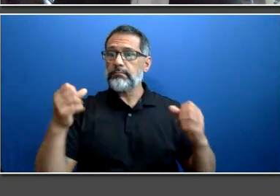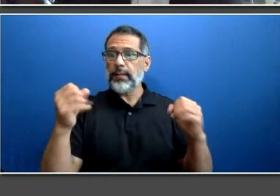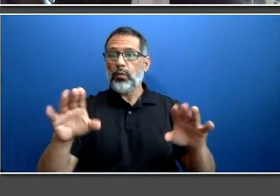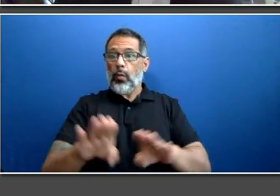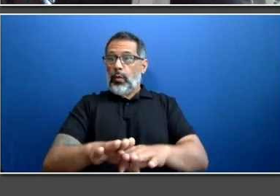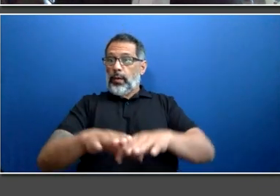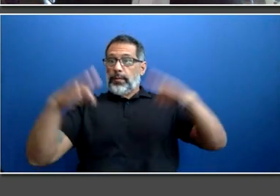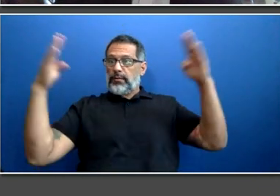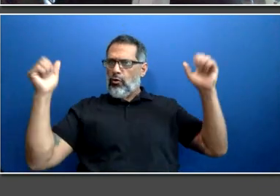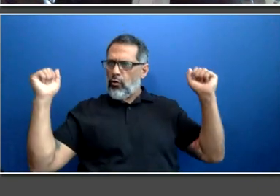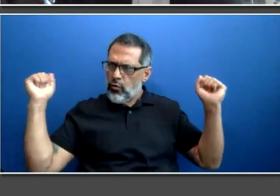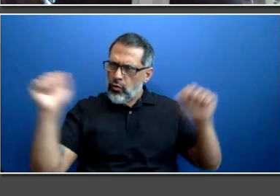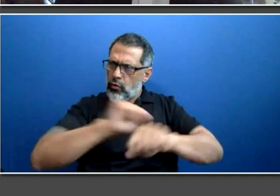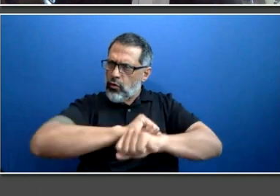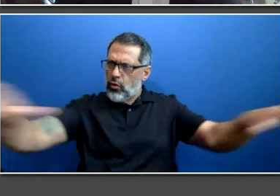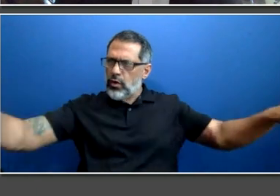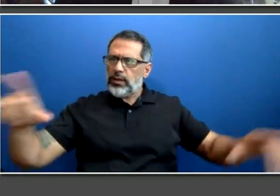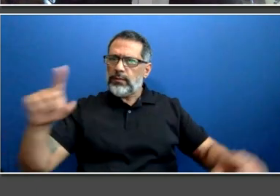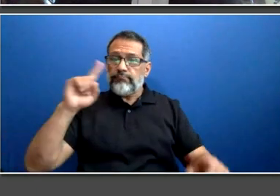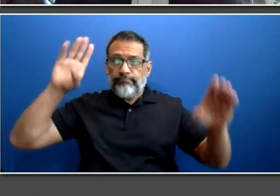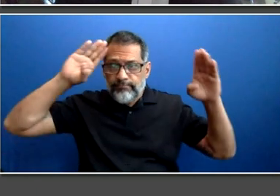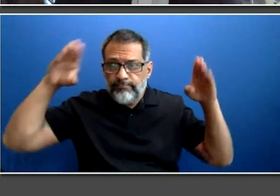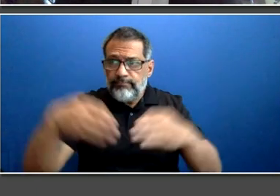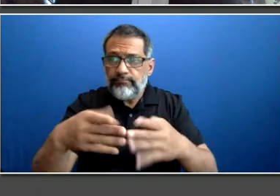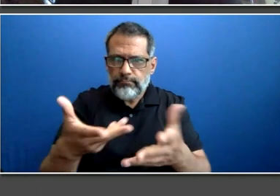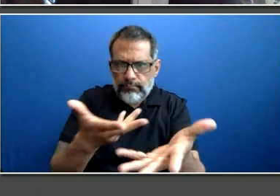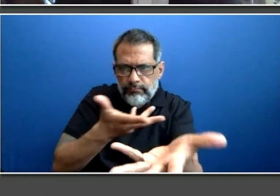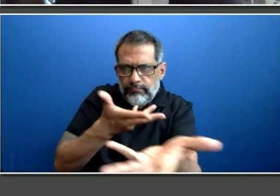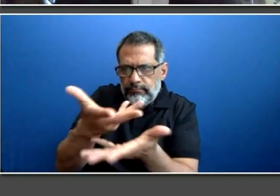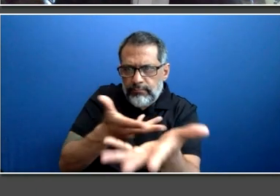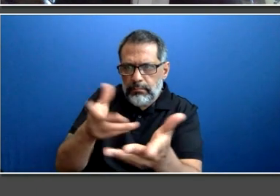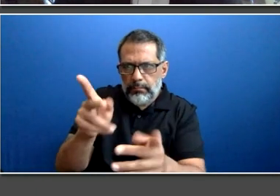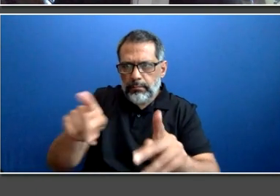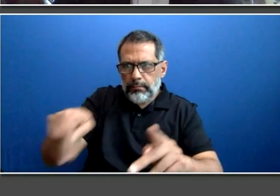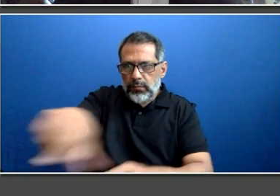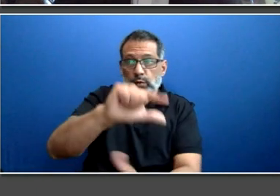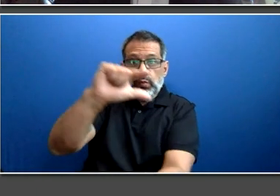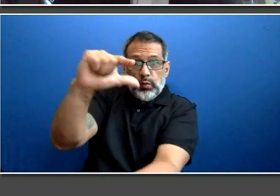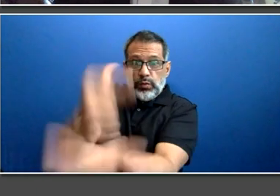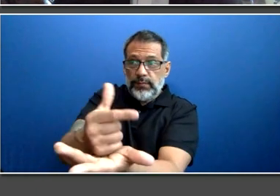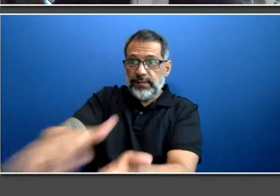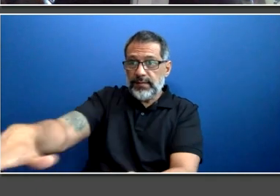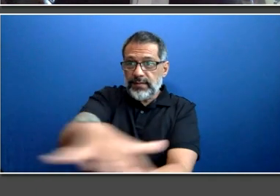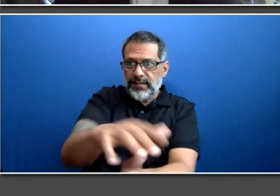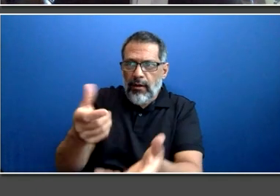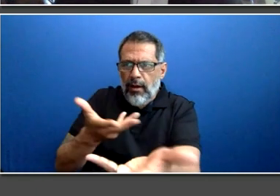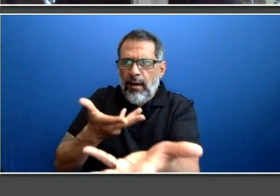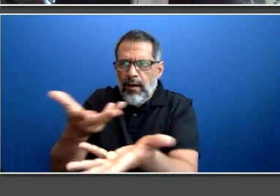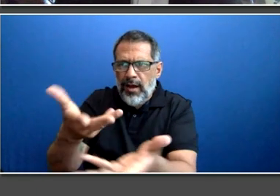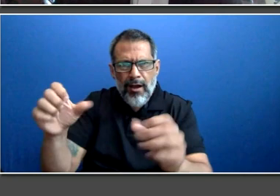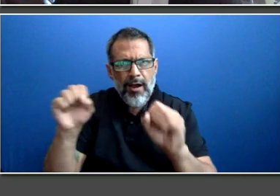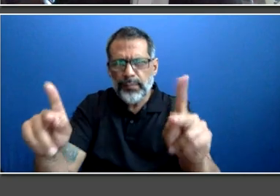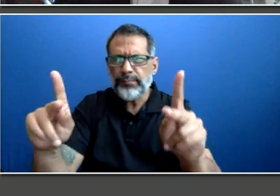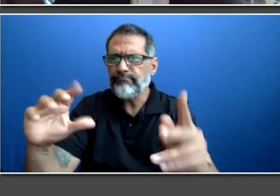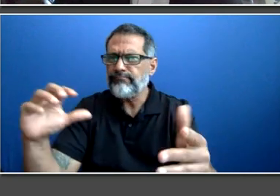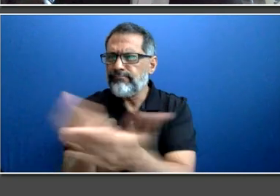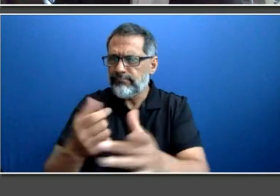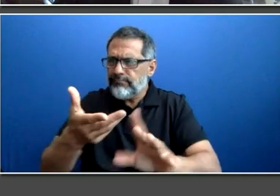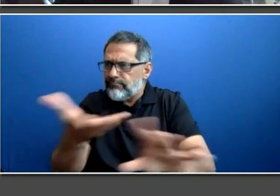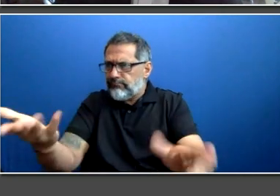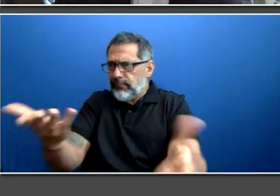new graduates, to provide you with an opportunity to hear from TTC employees about their experiences here at the TTC.